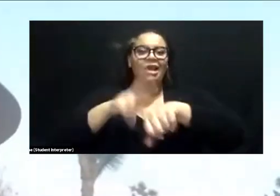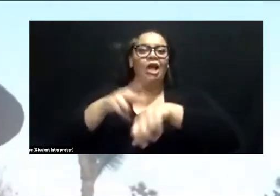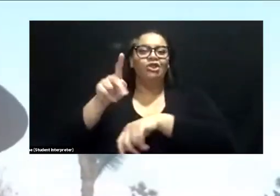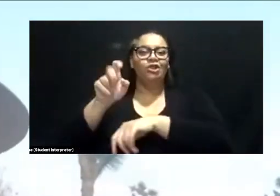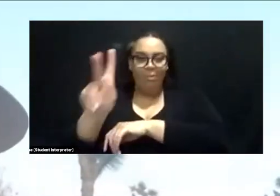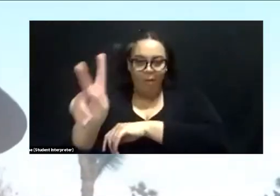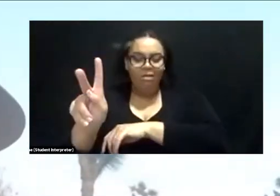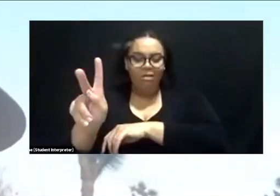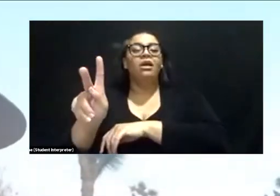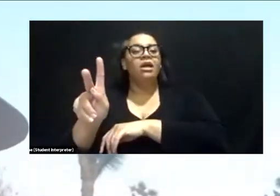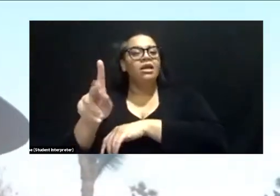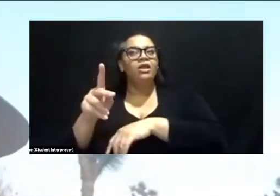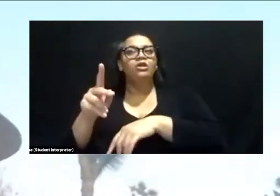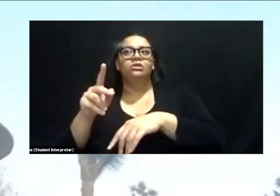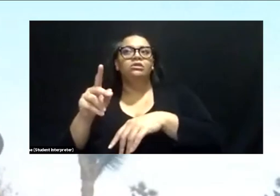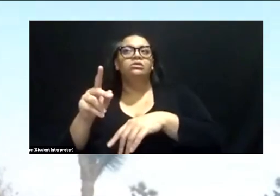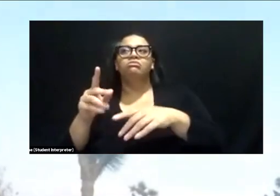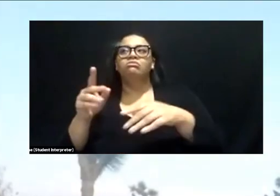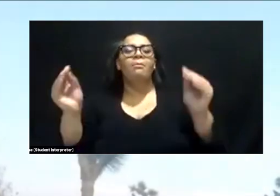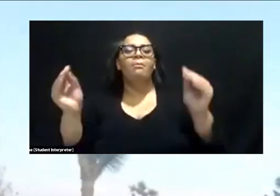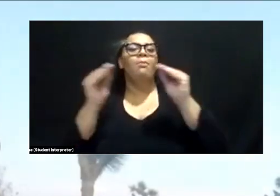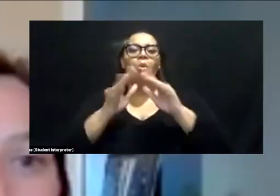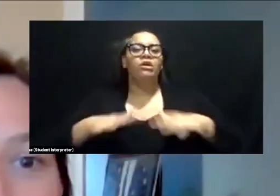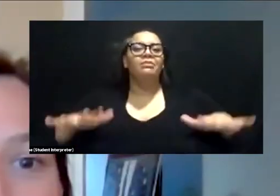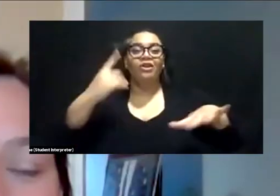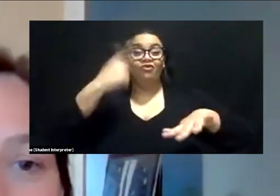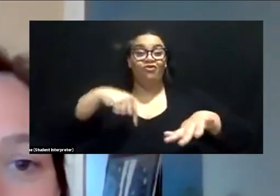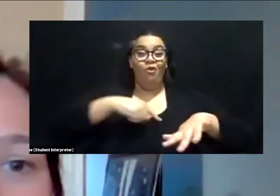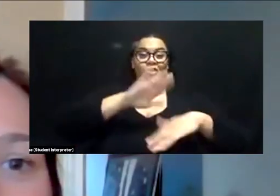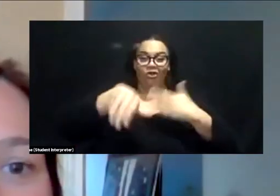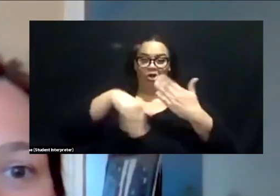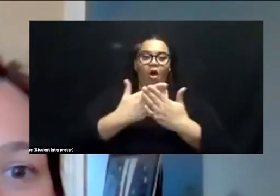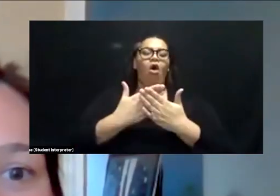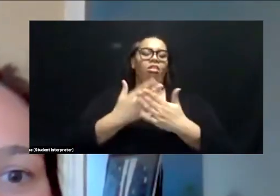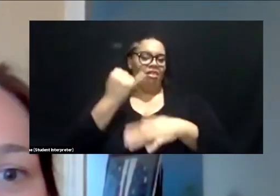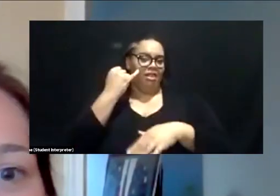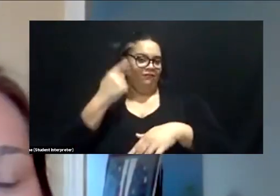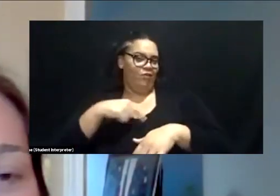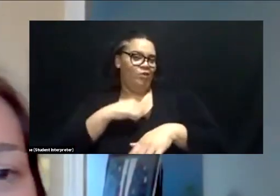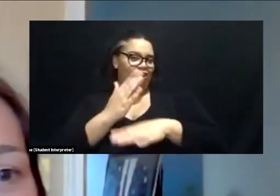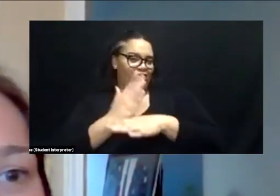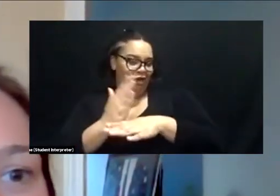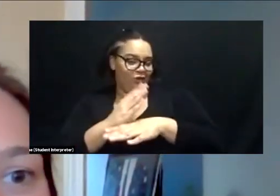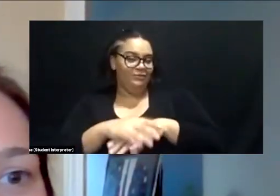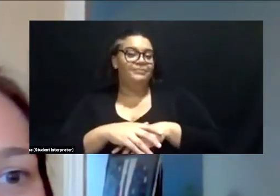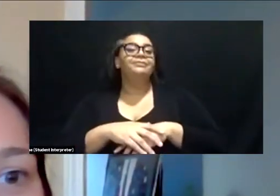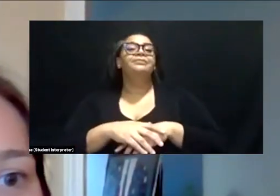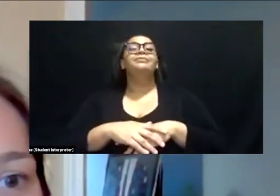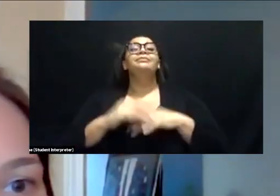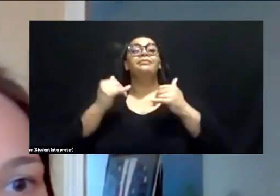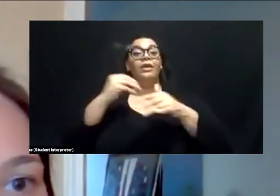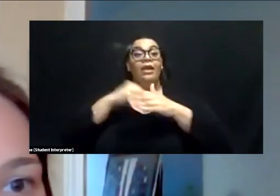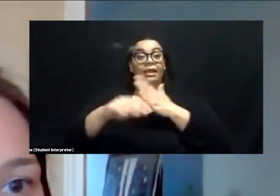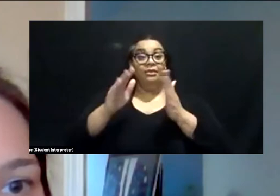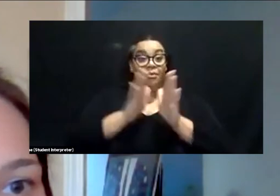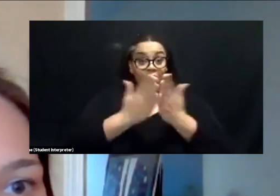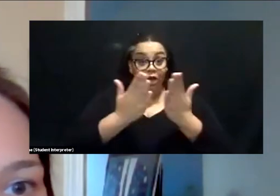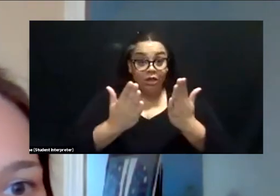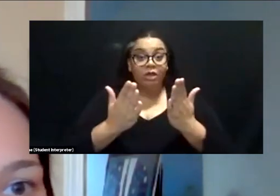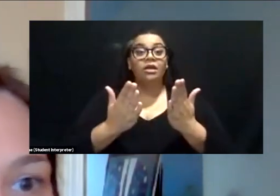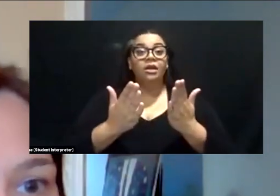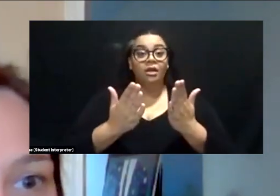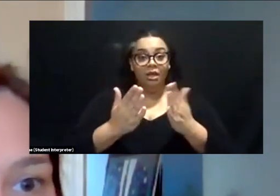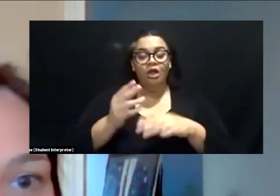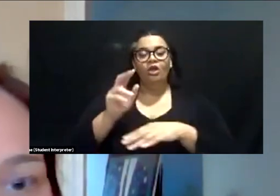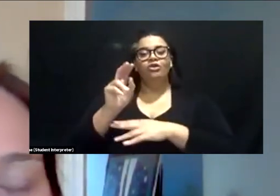we just, we just have to share. Now in the, in the book, when Nora and Jeremy go on a hike at night